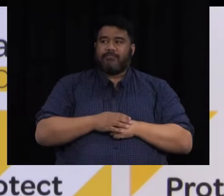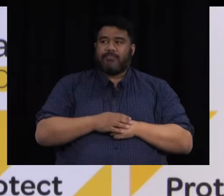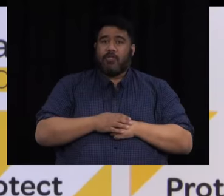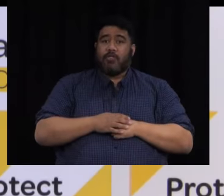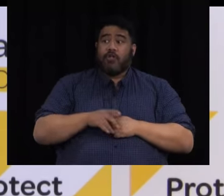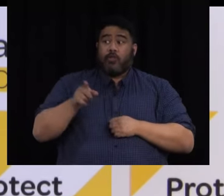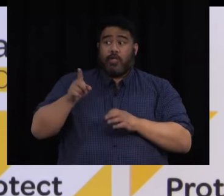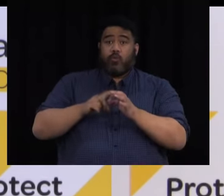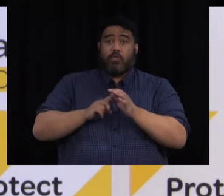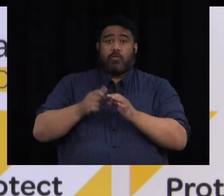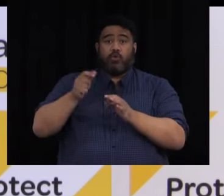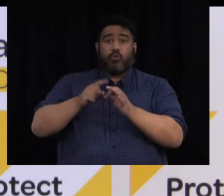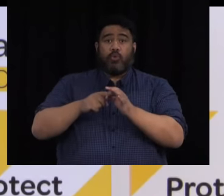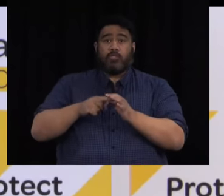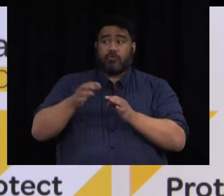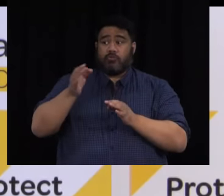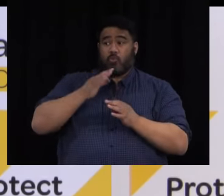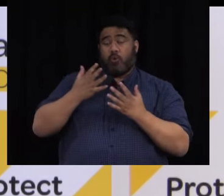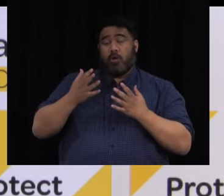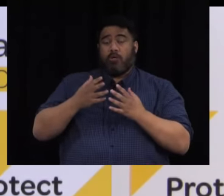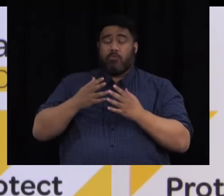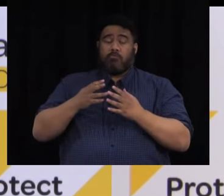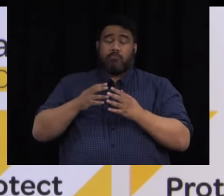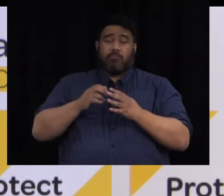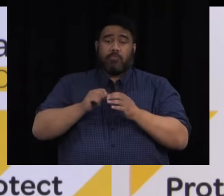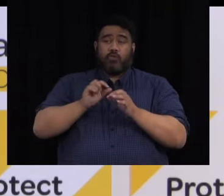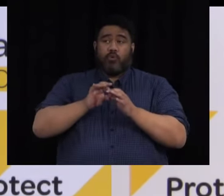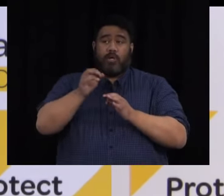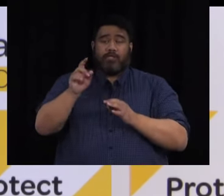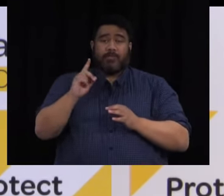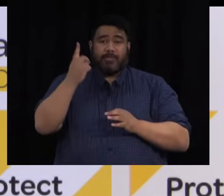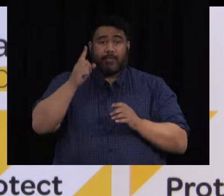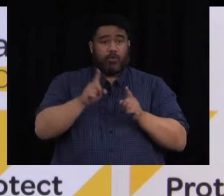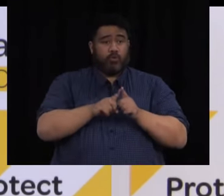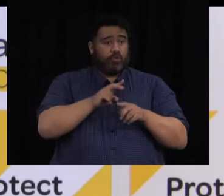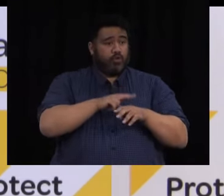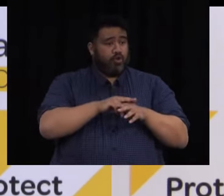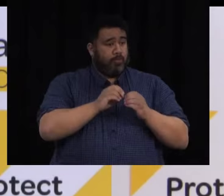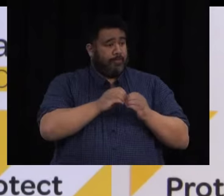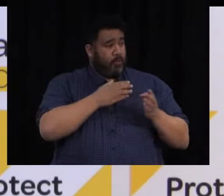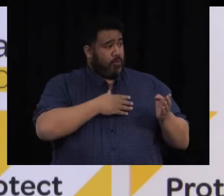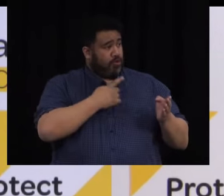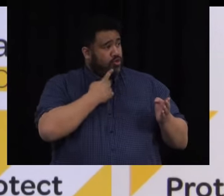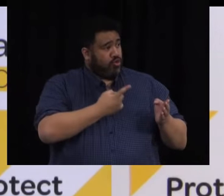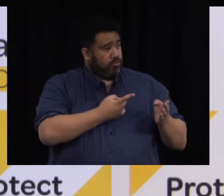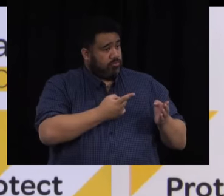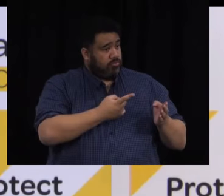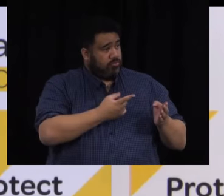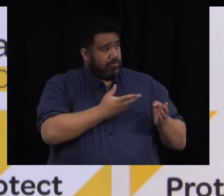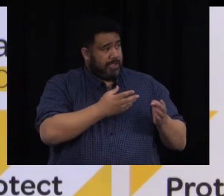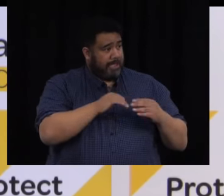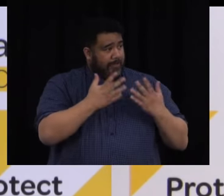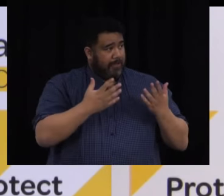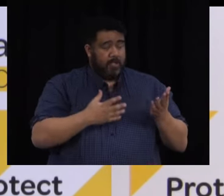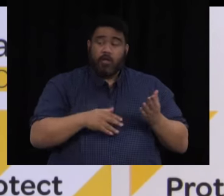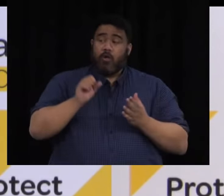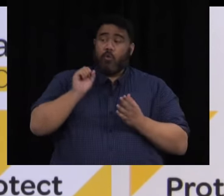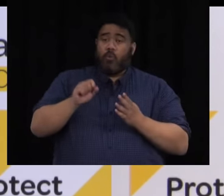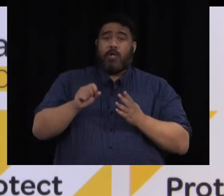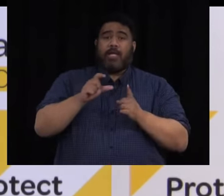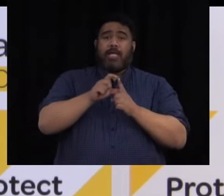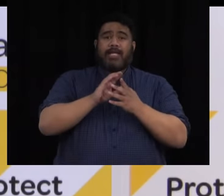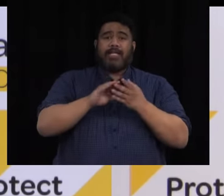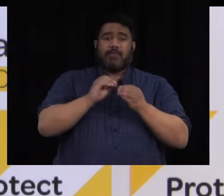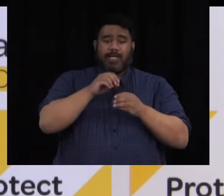question to them but I'll ask the Director General whether he wants to comment on the work that Health have been doing as well. Certainly the DHBs in all the major metropolitan